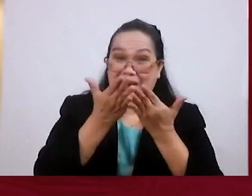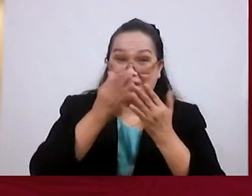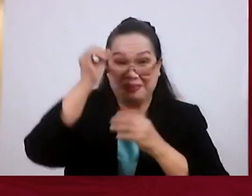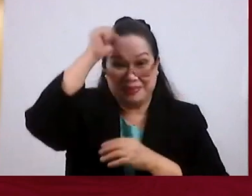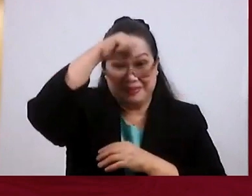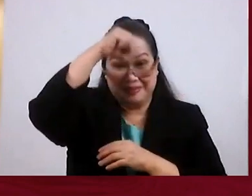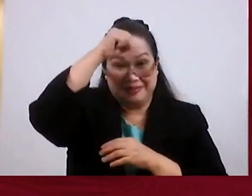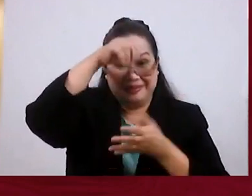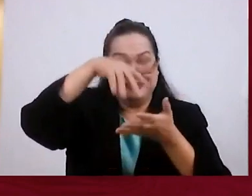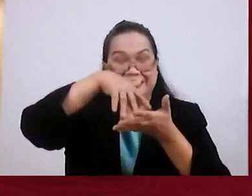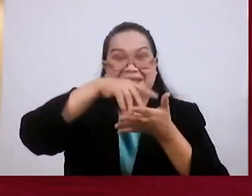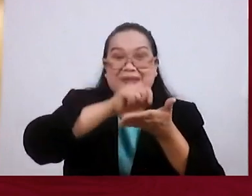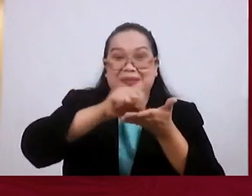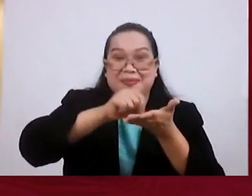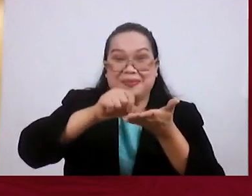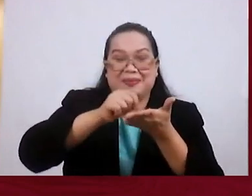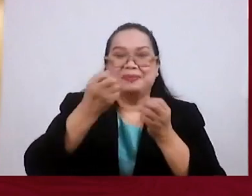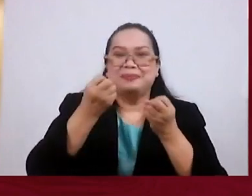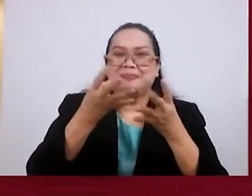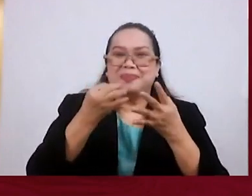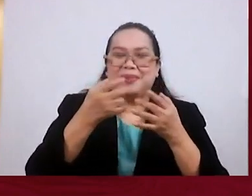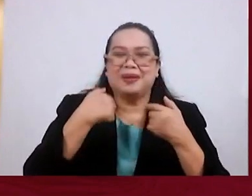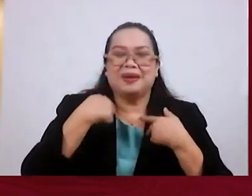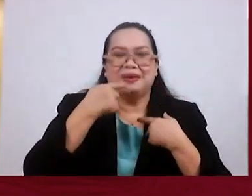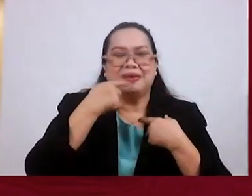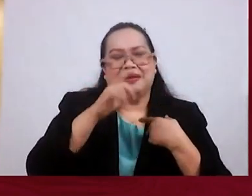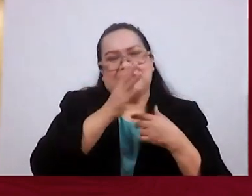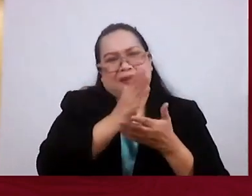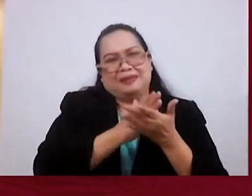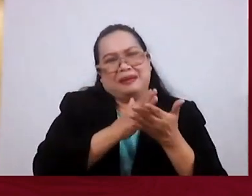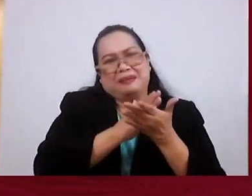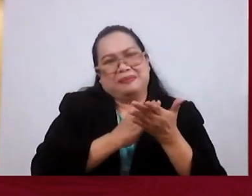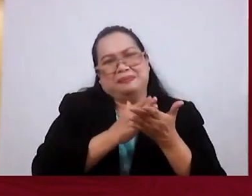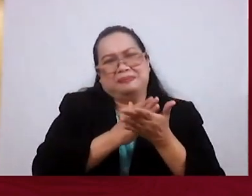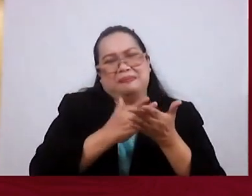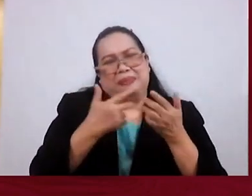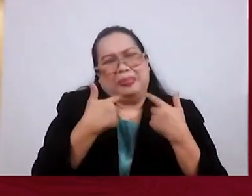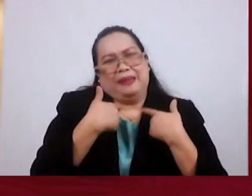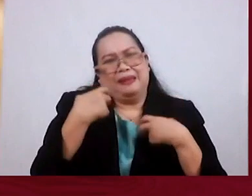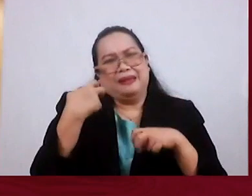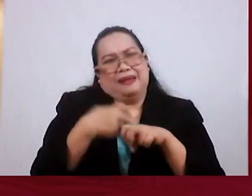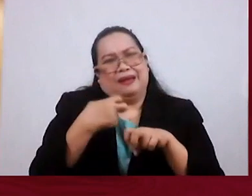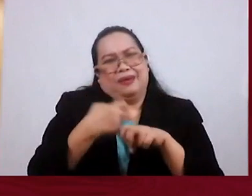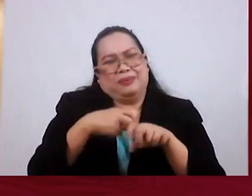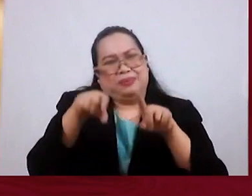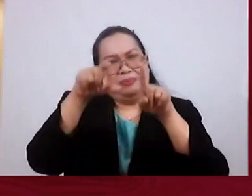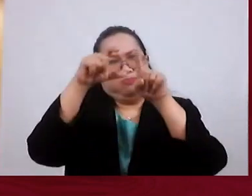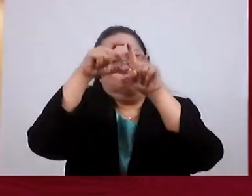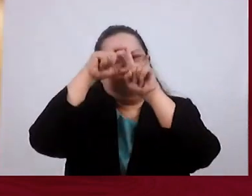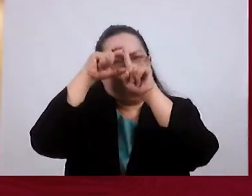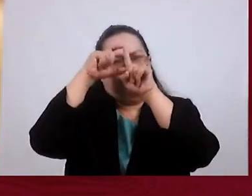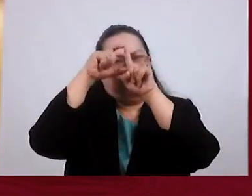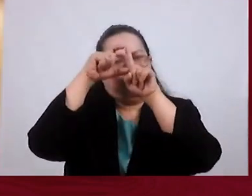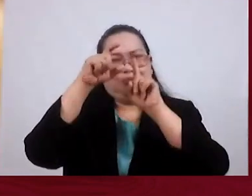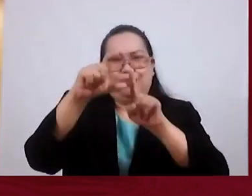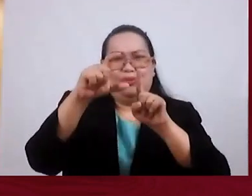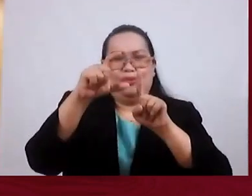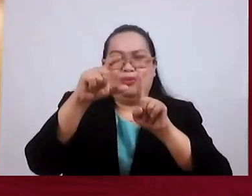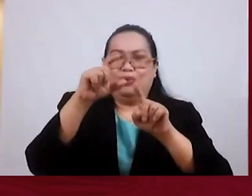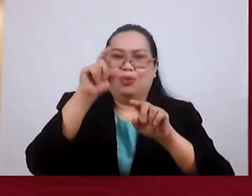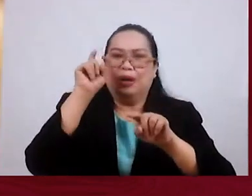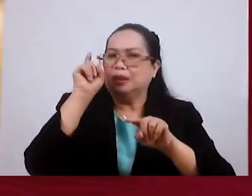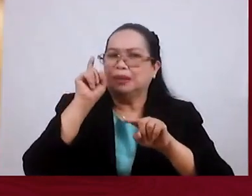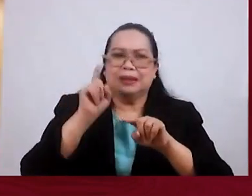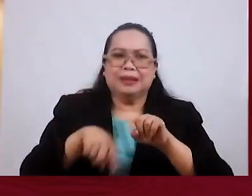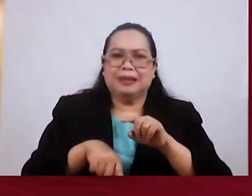scholars about the Bible, there are some who opine. These are harsh words. They cannot